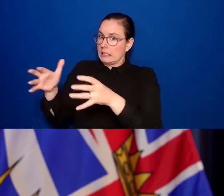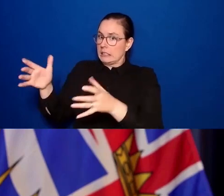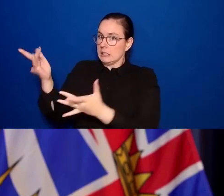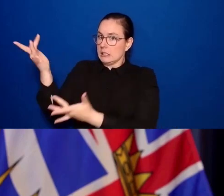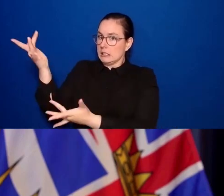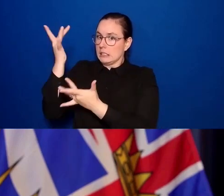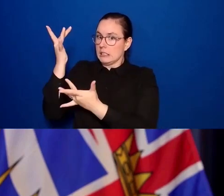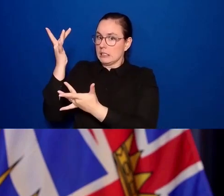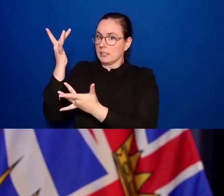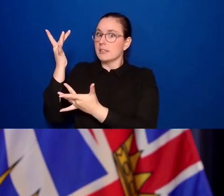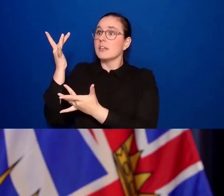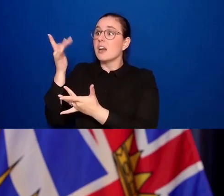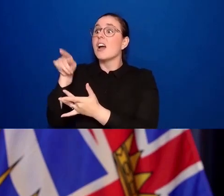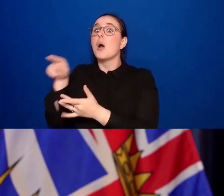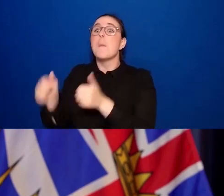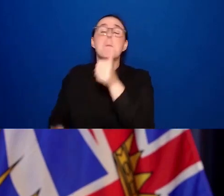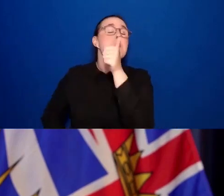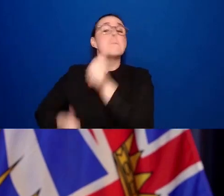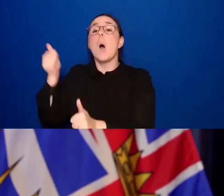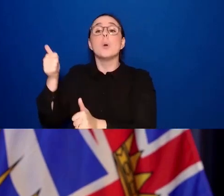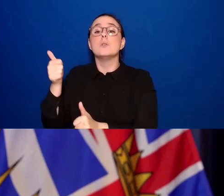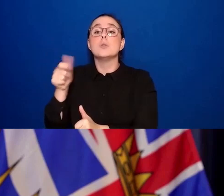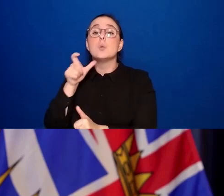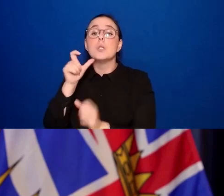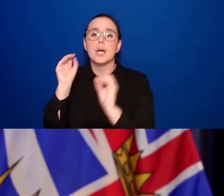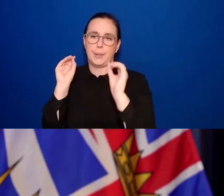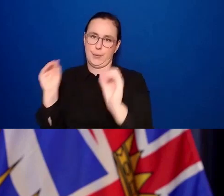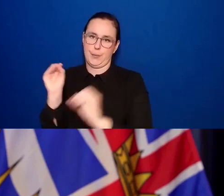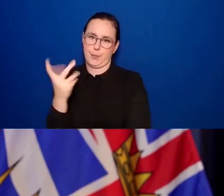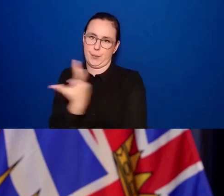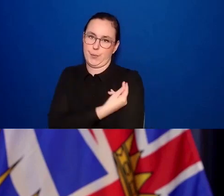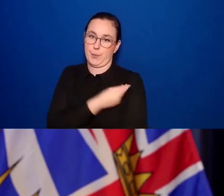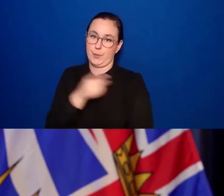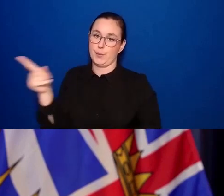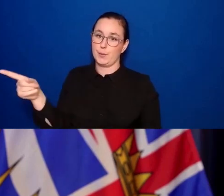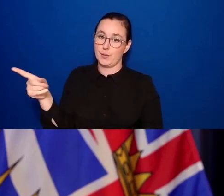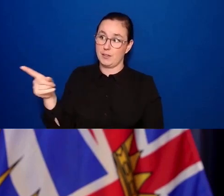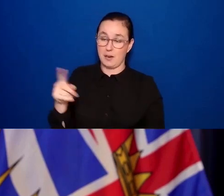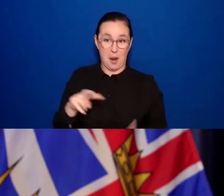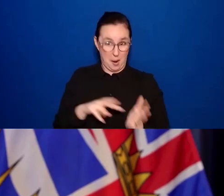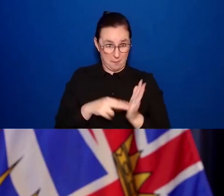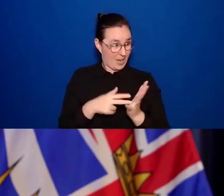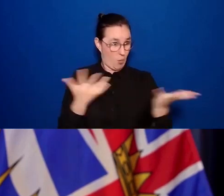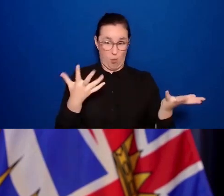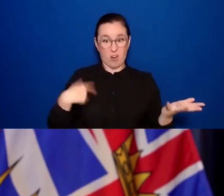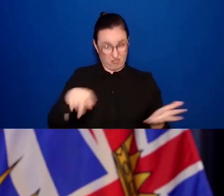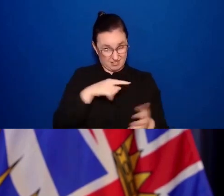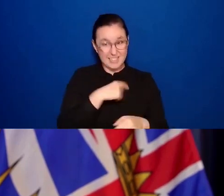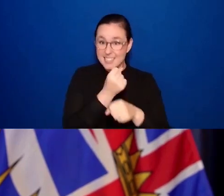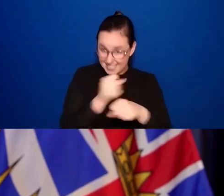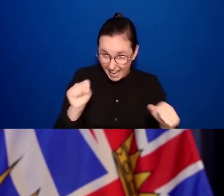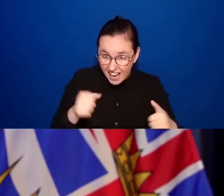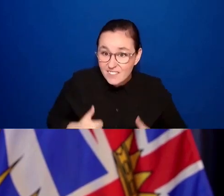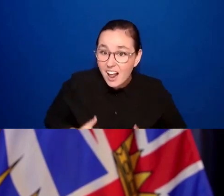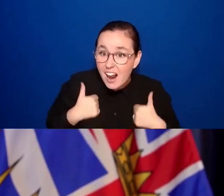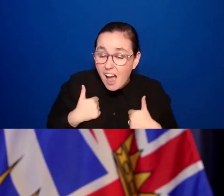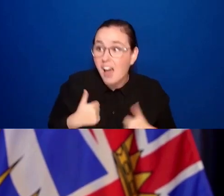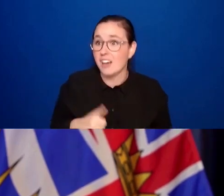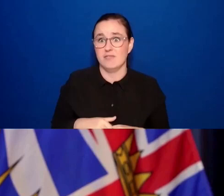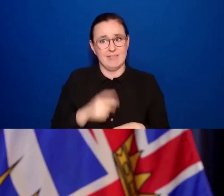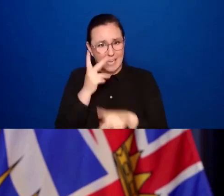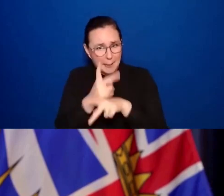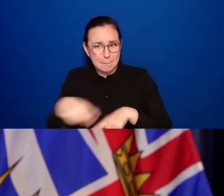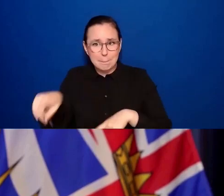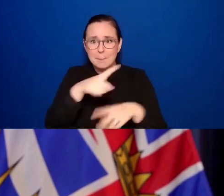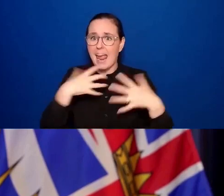exactly what's required to save lives and to save people's long-term health. I think it's important